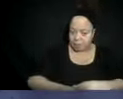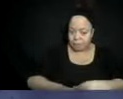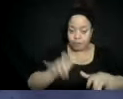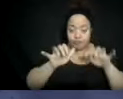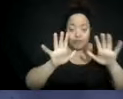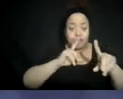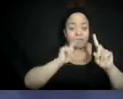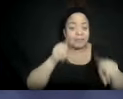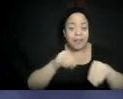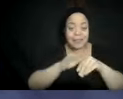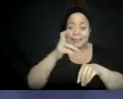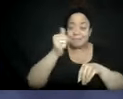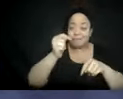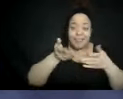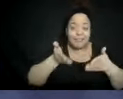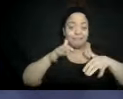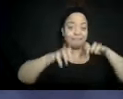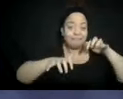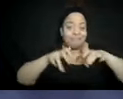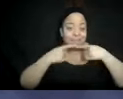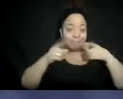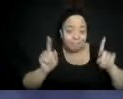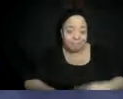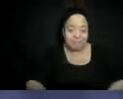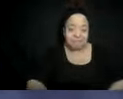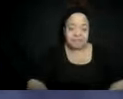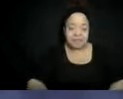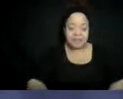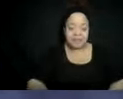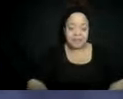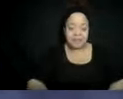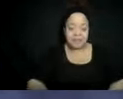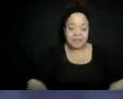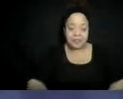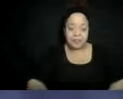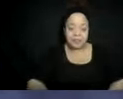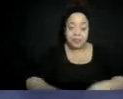Drop your responses treated as adults, criminalized resistance.